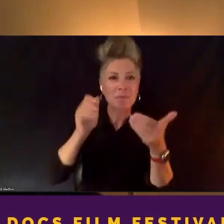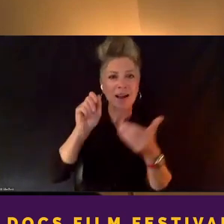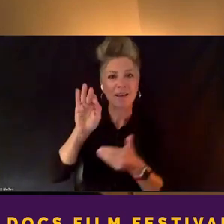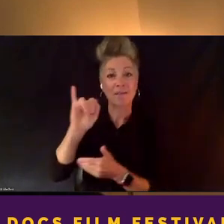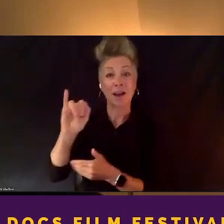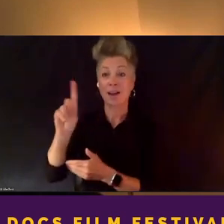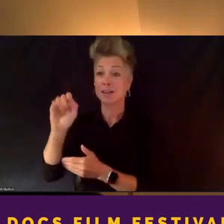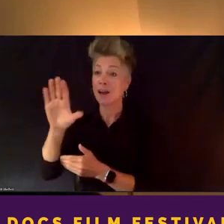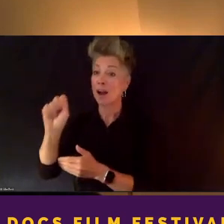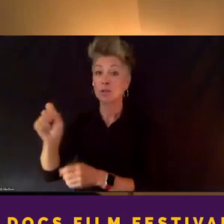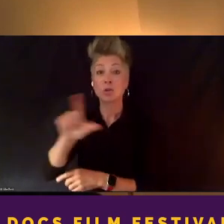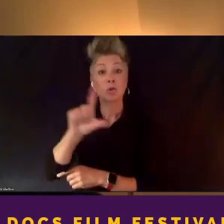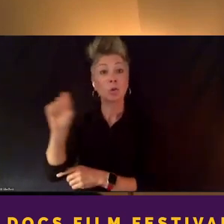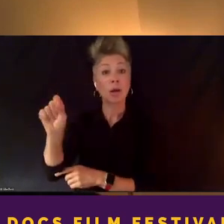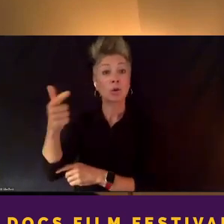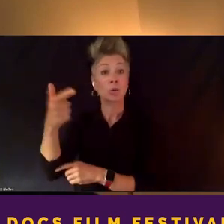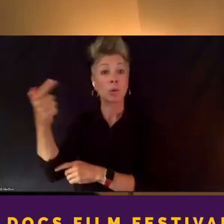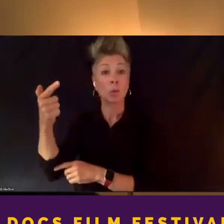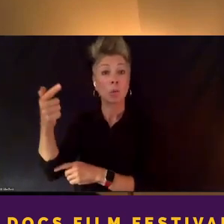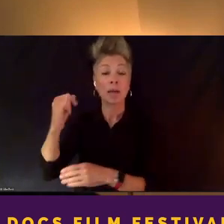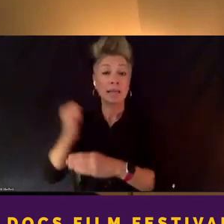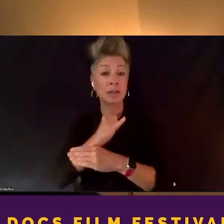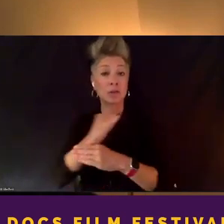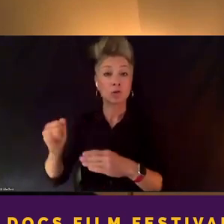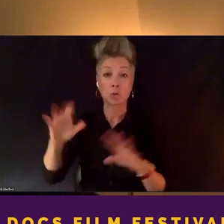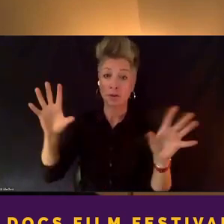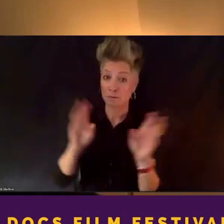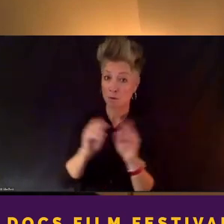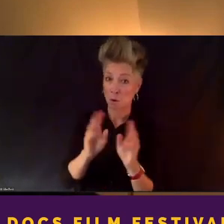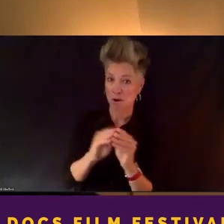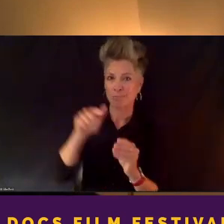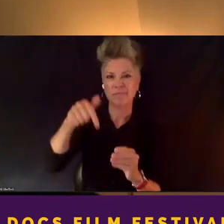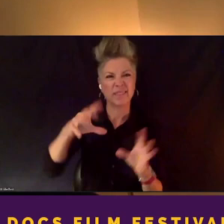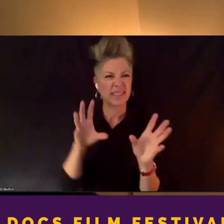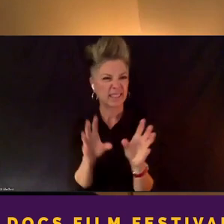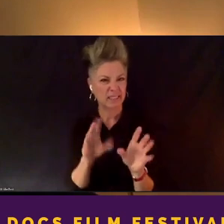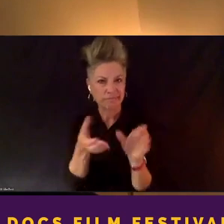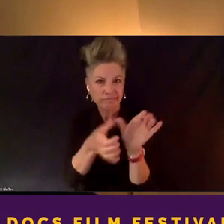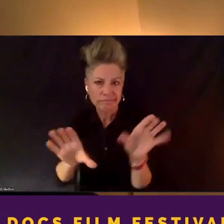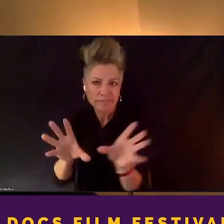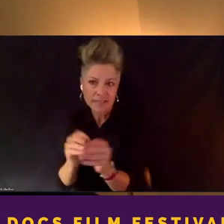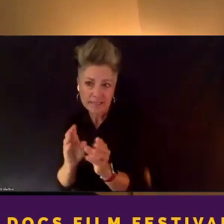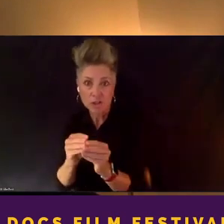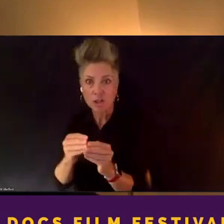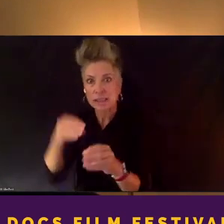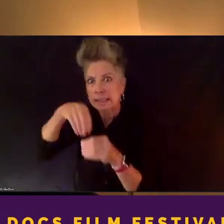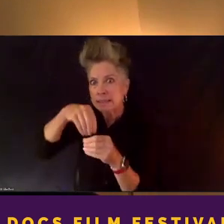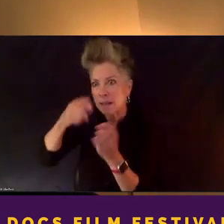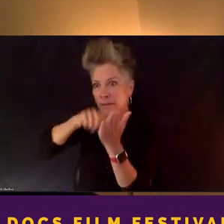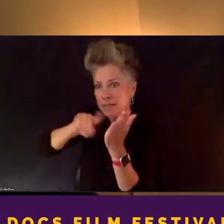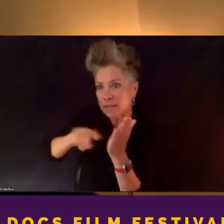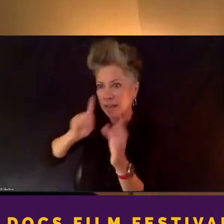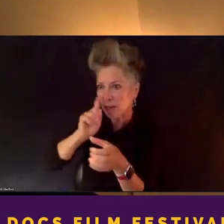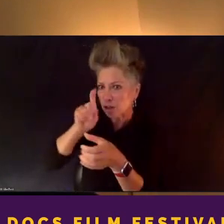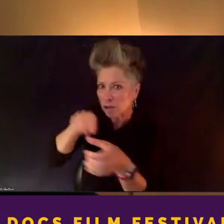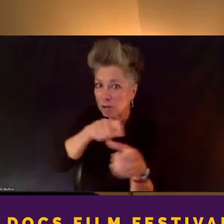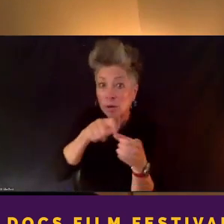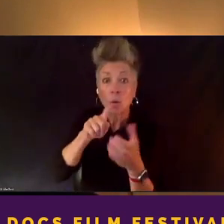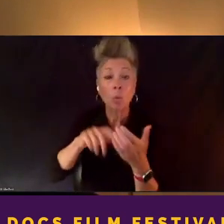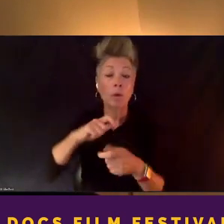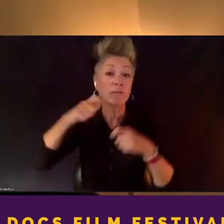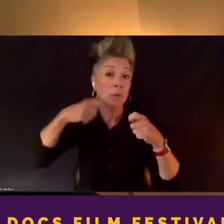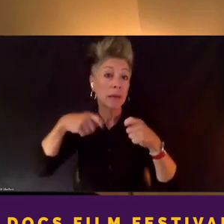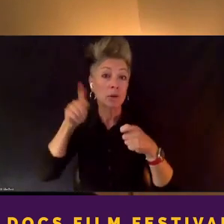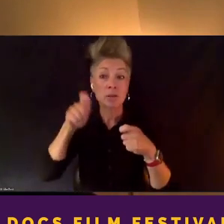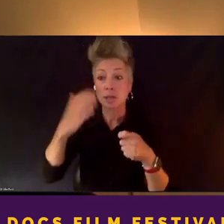Industry Forum and to this session, Inside Investigation, What Filmmakers Need to Know to Embark on Investigative